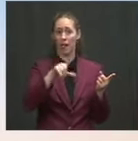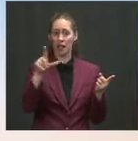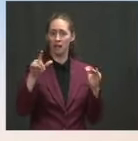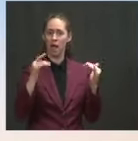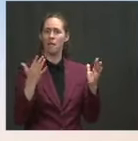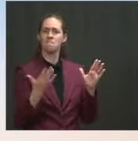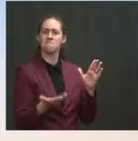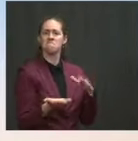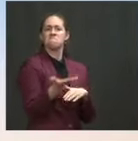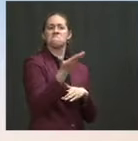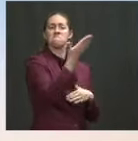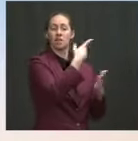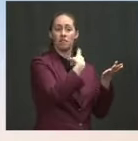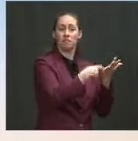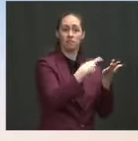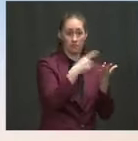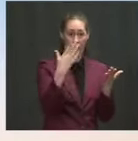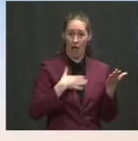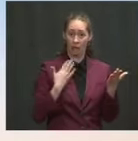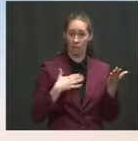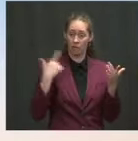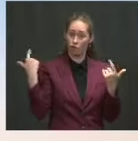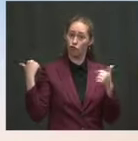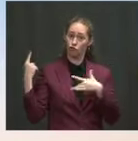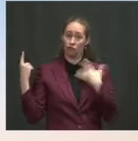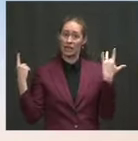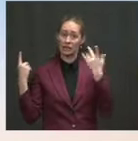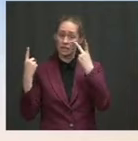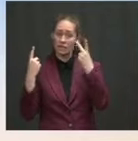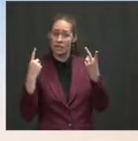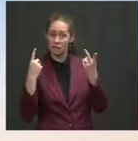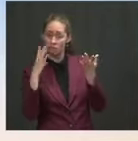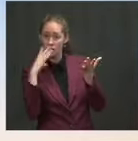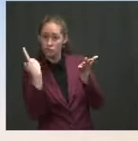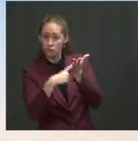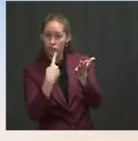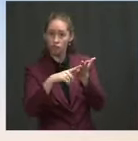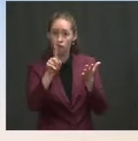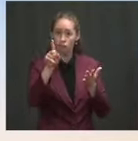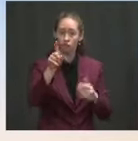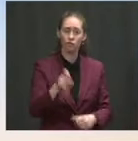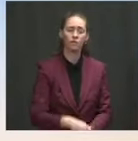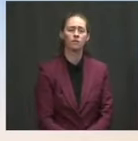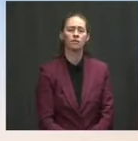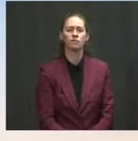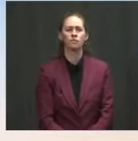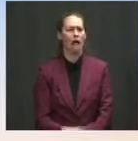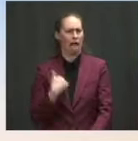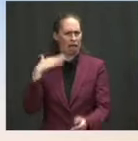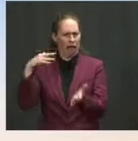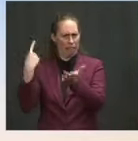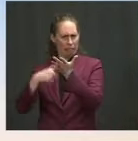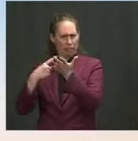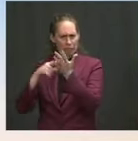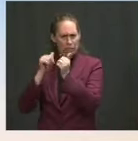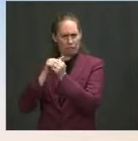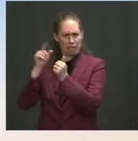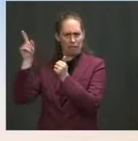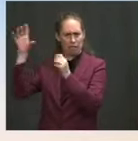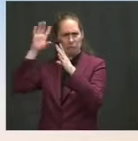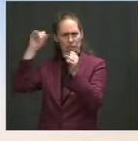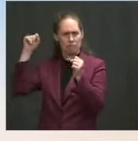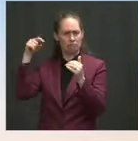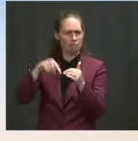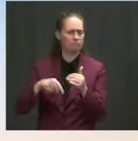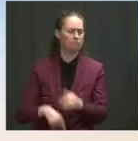is resurfacing and that there will be a debate over it? Ms. I have not spoken with him about this specific piece of legislation. Go ahead.